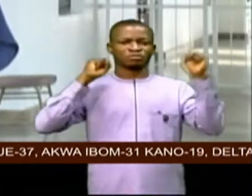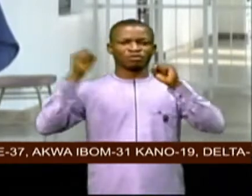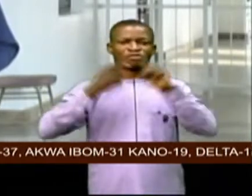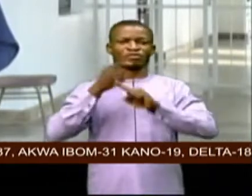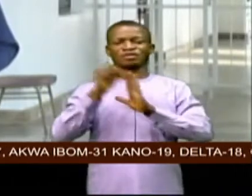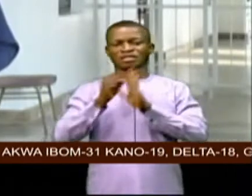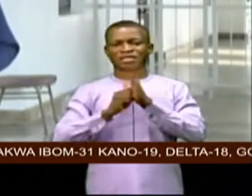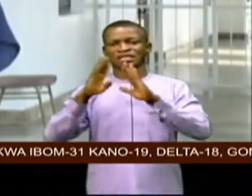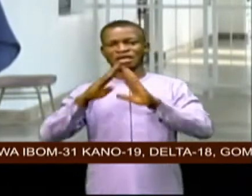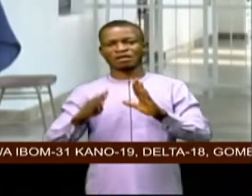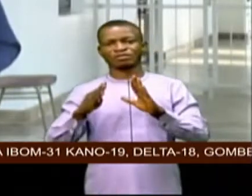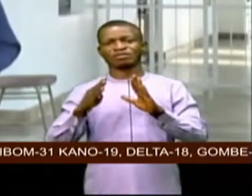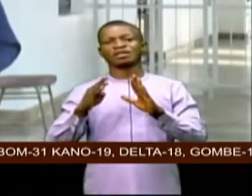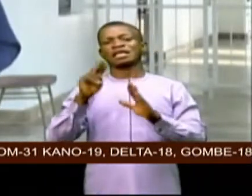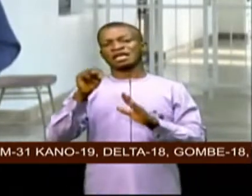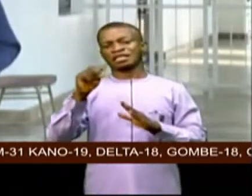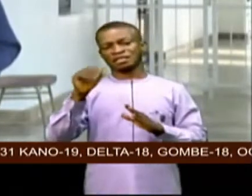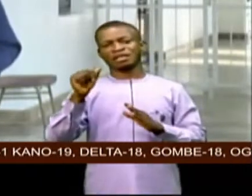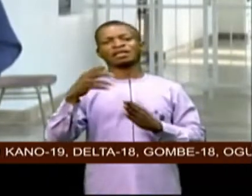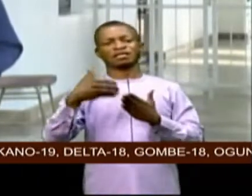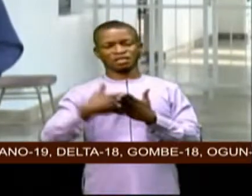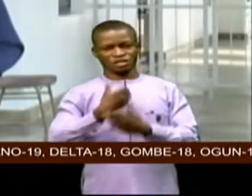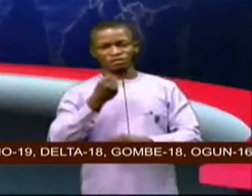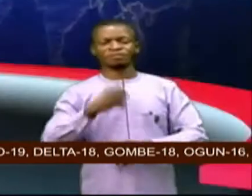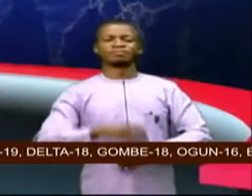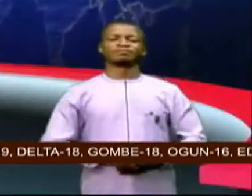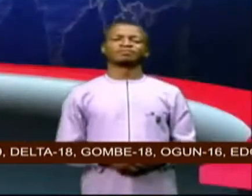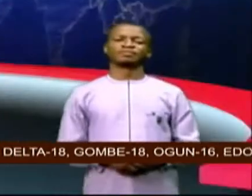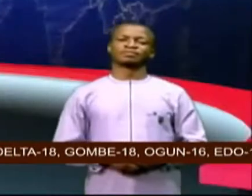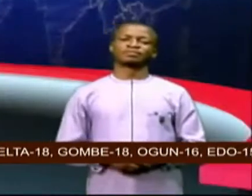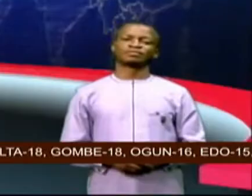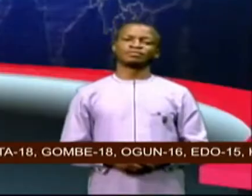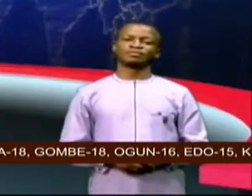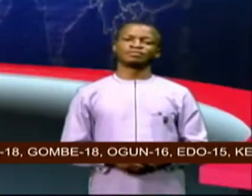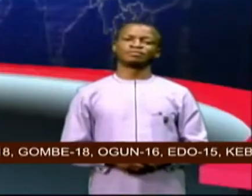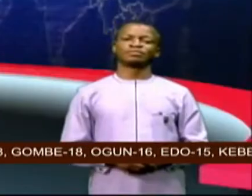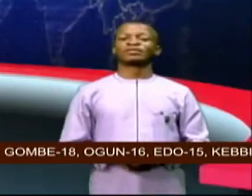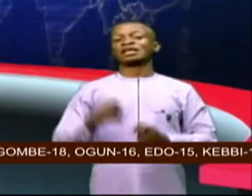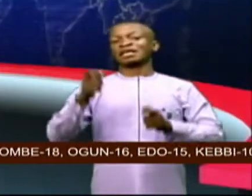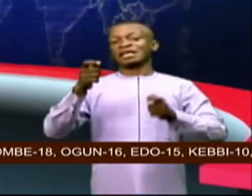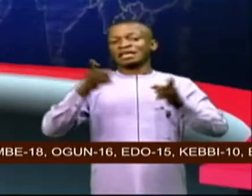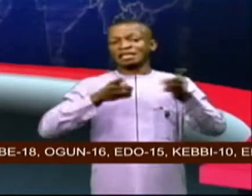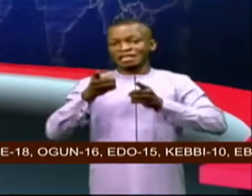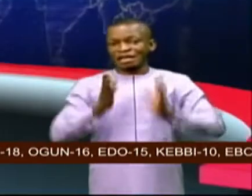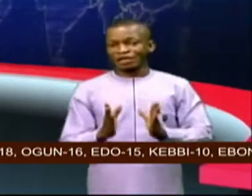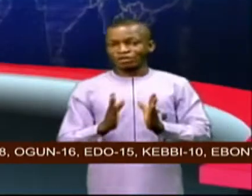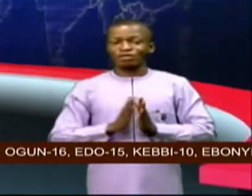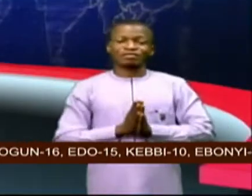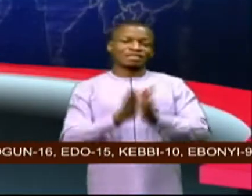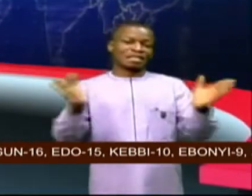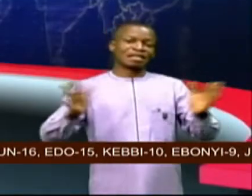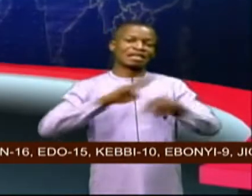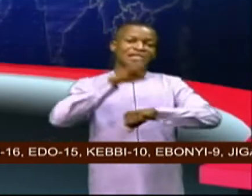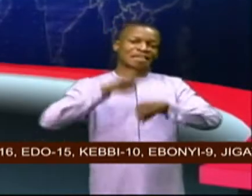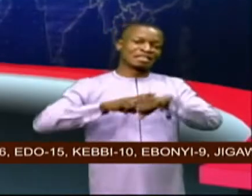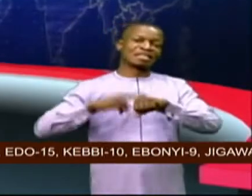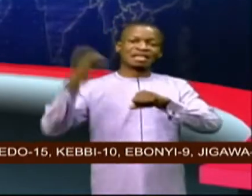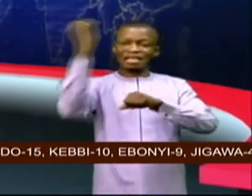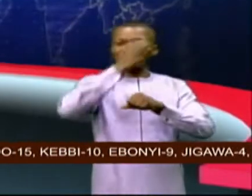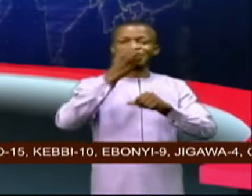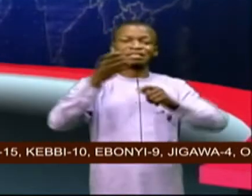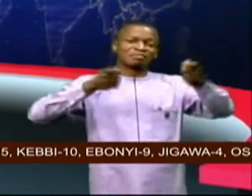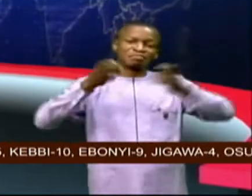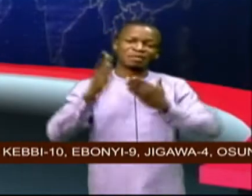house at the musambo nta news the director general national emergency management